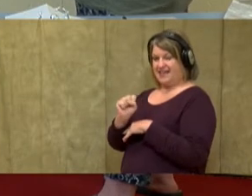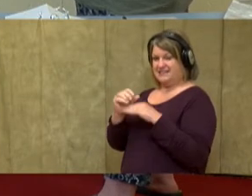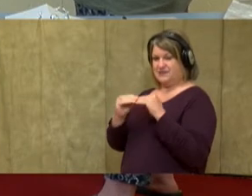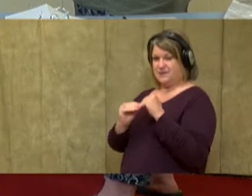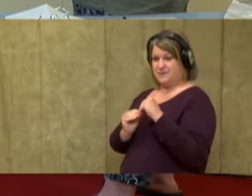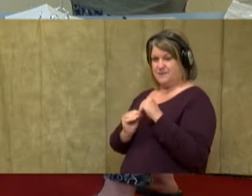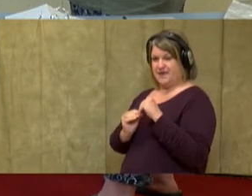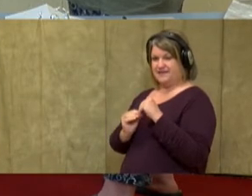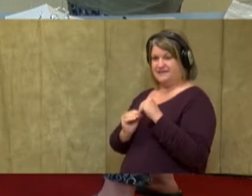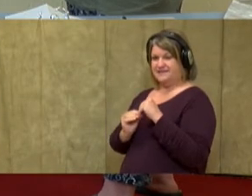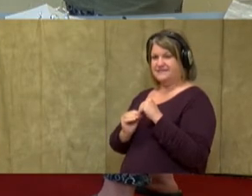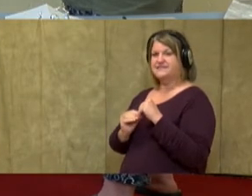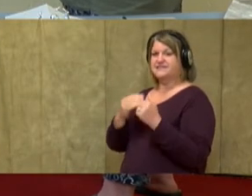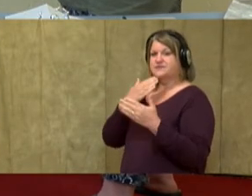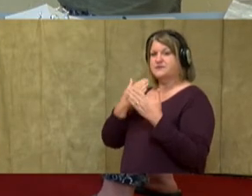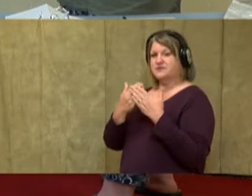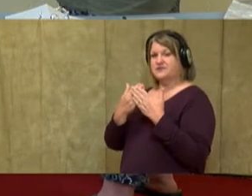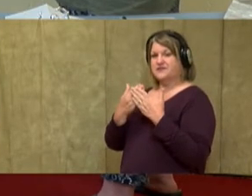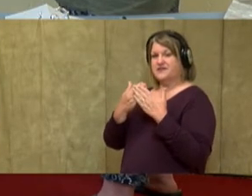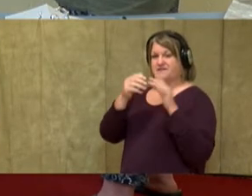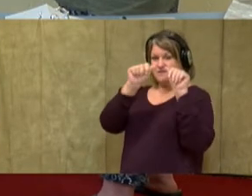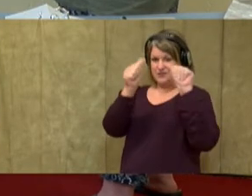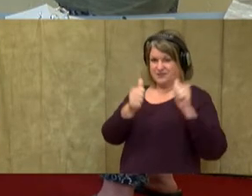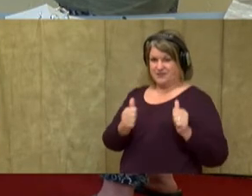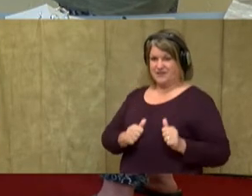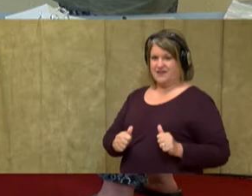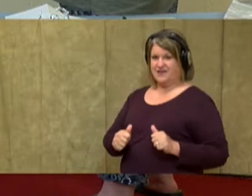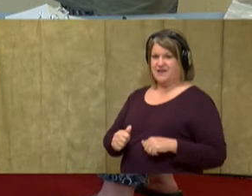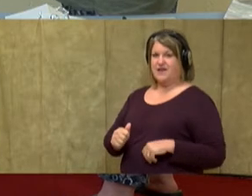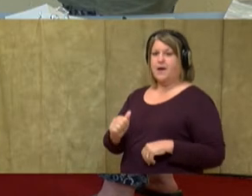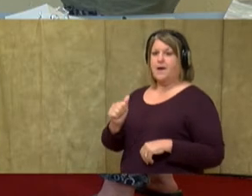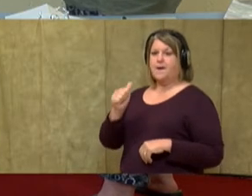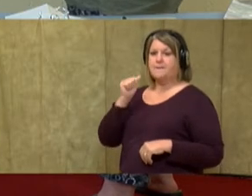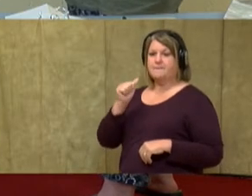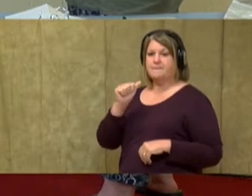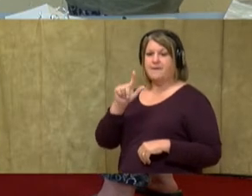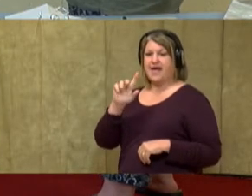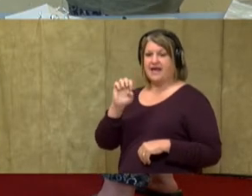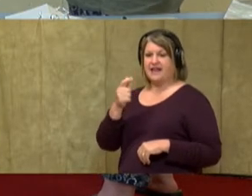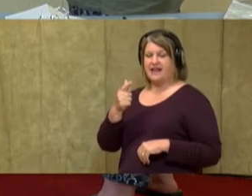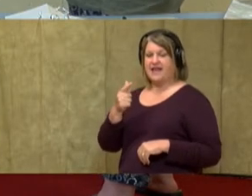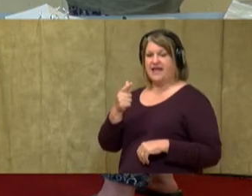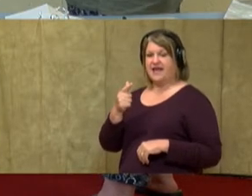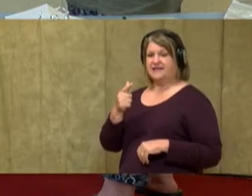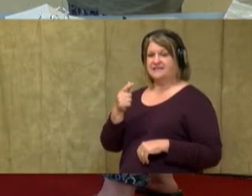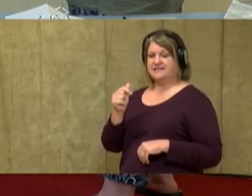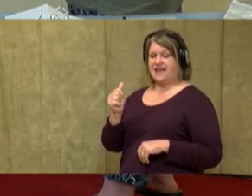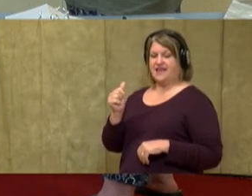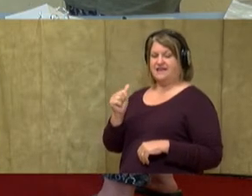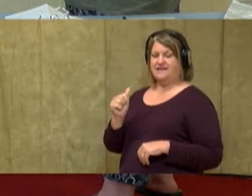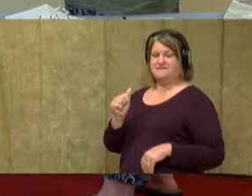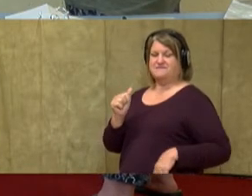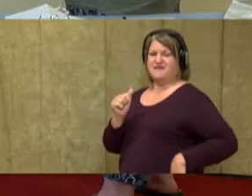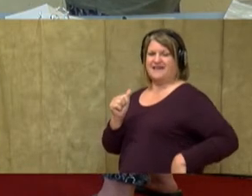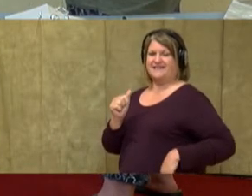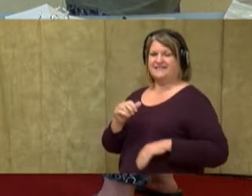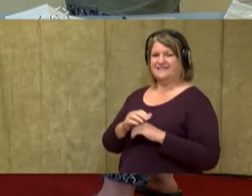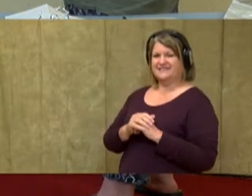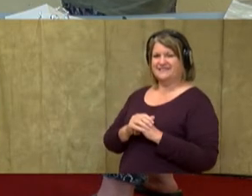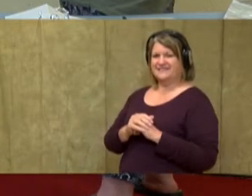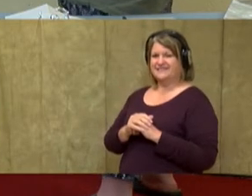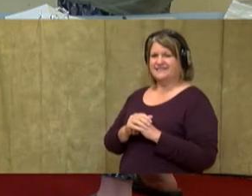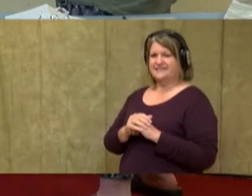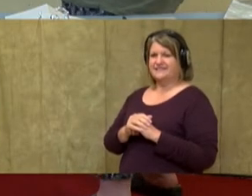good for our sculpture today. And then her back leg is going straight out and then her foot's coming down. So this Heisman